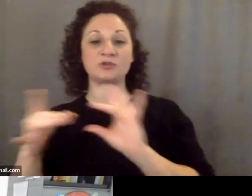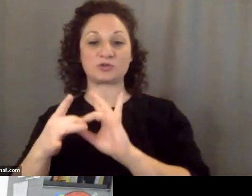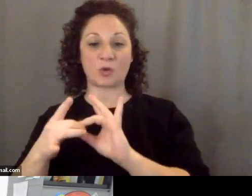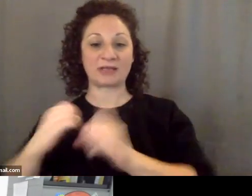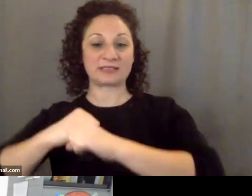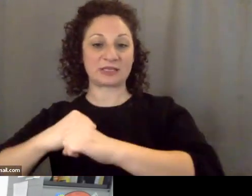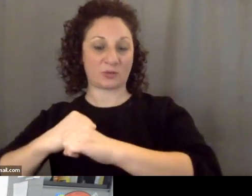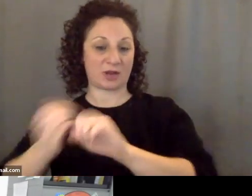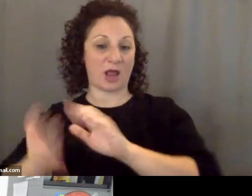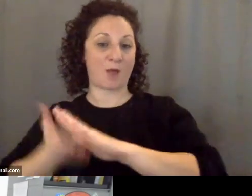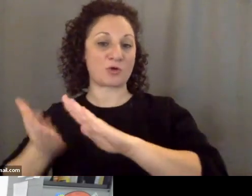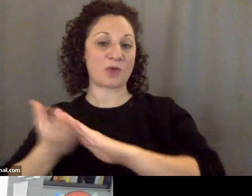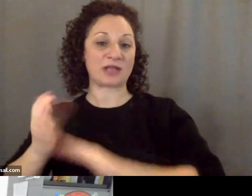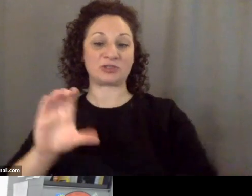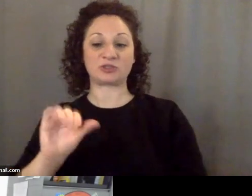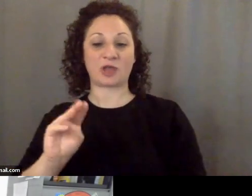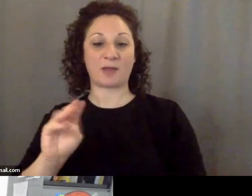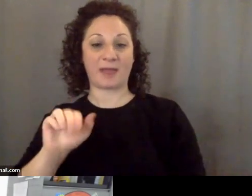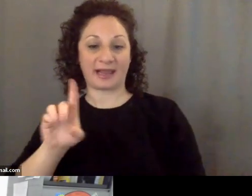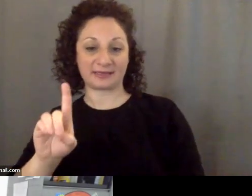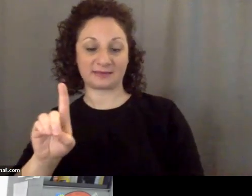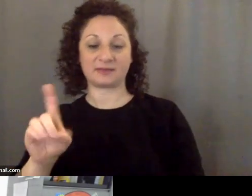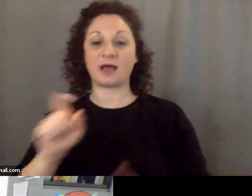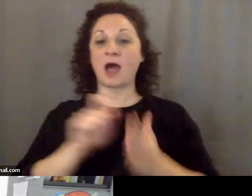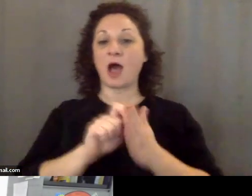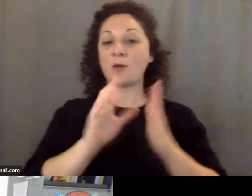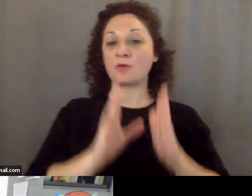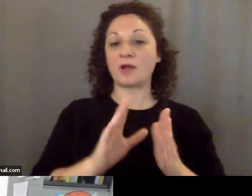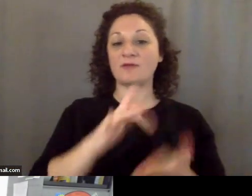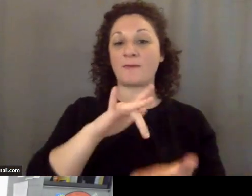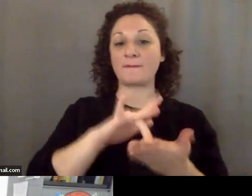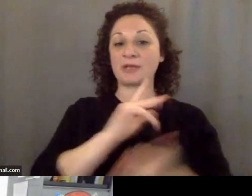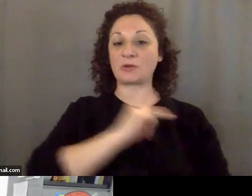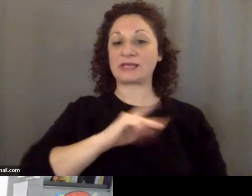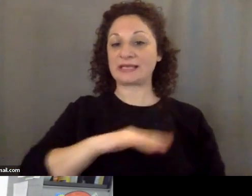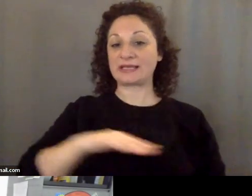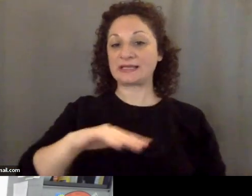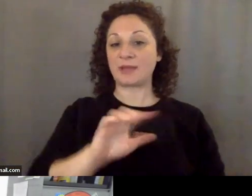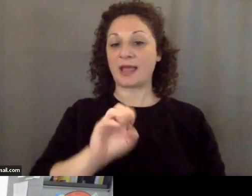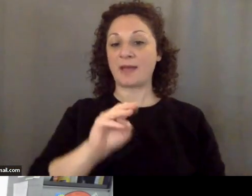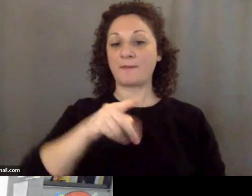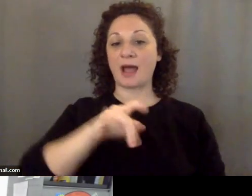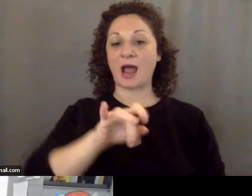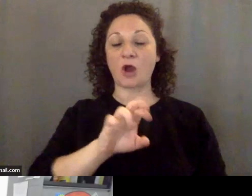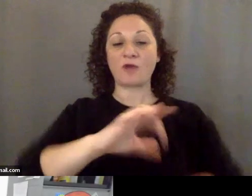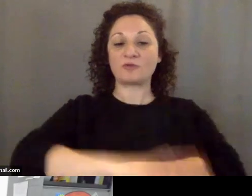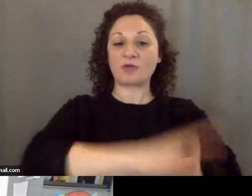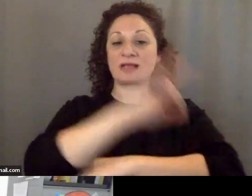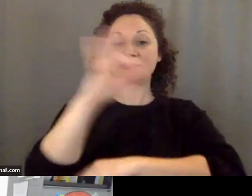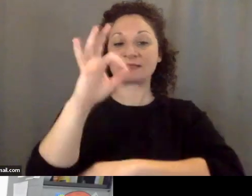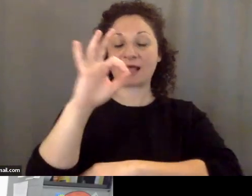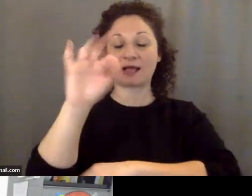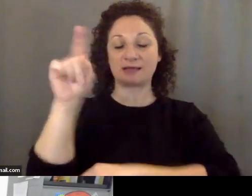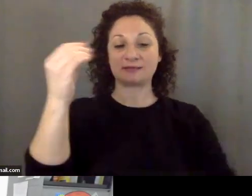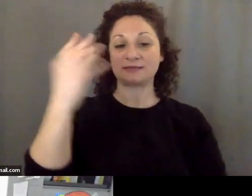Command. She is the author of Middle Kingdom and Empire of the Rising Sun, Sino-Japanese Relations and Historical